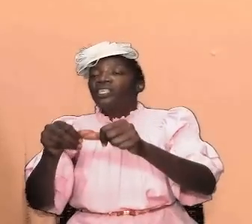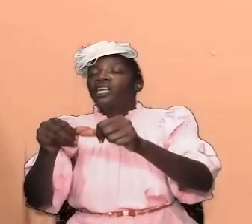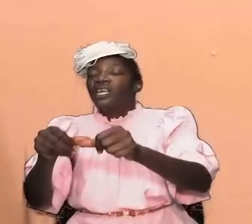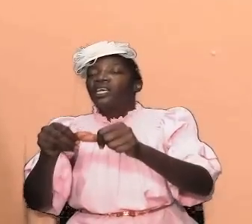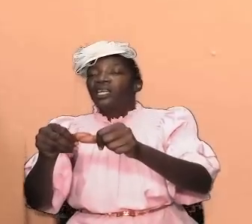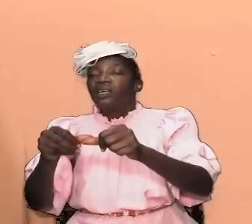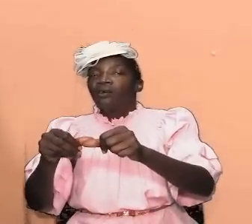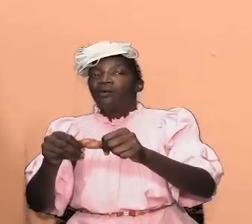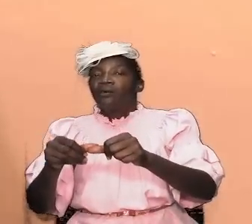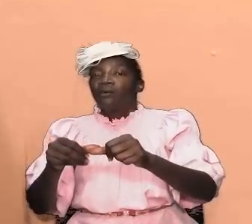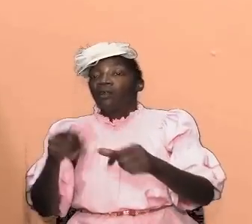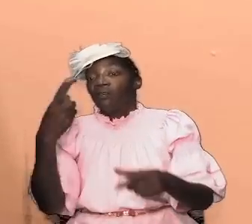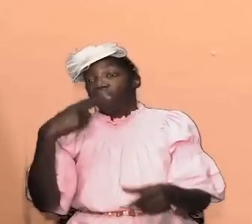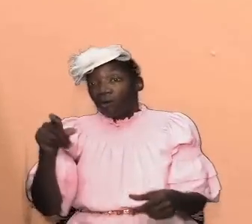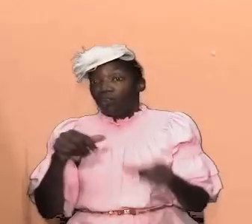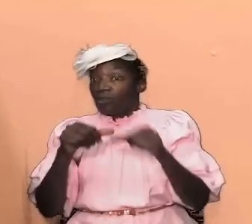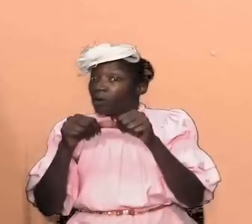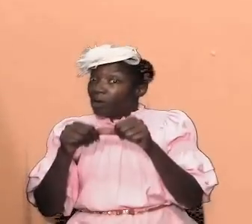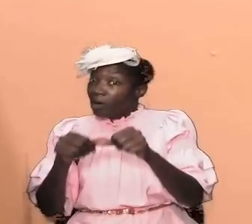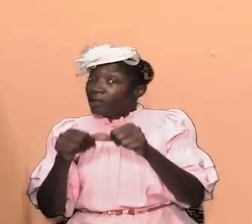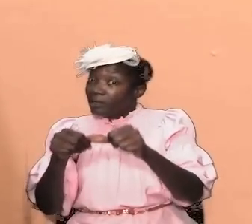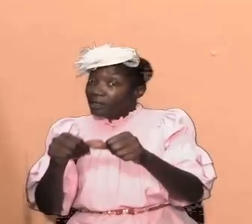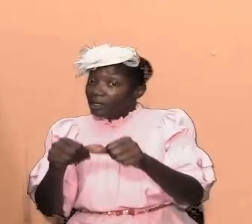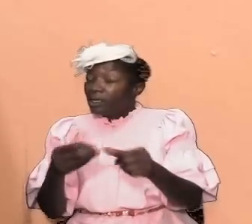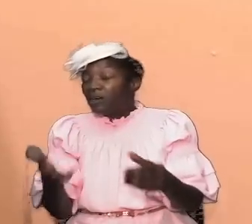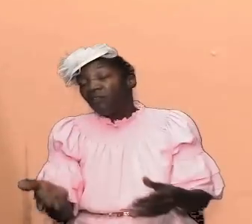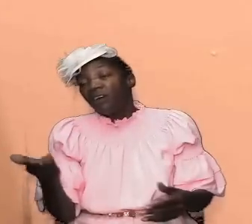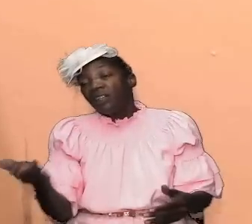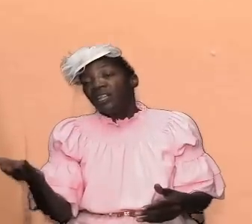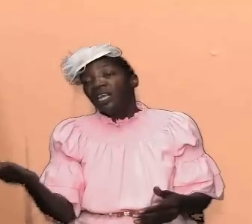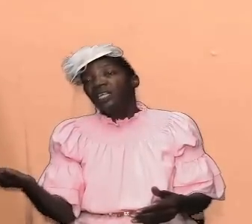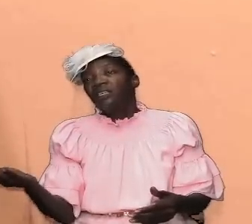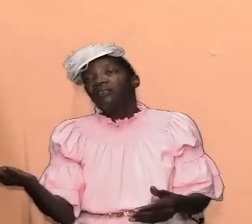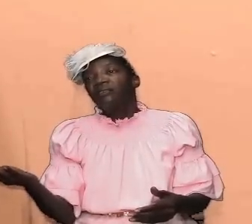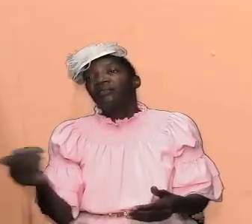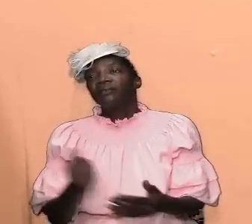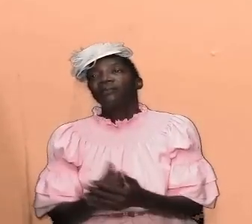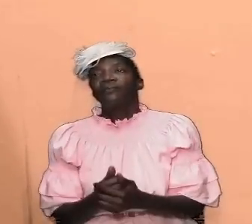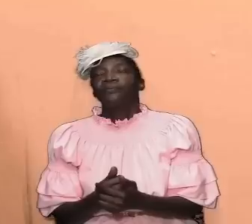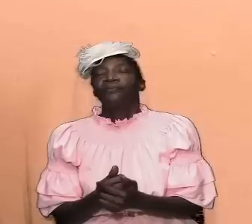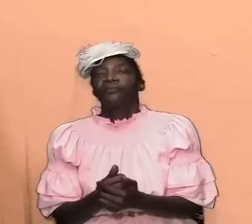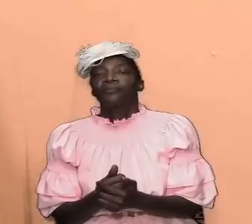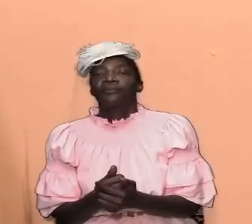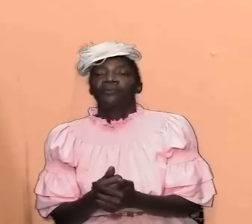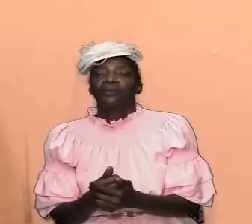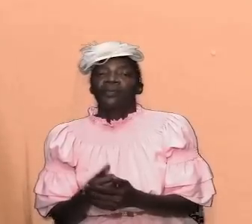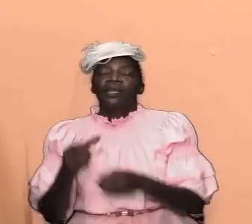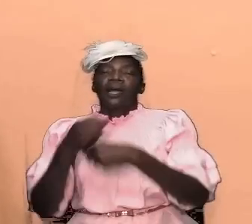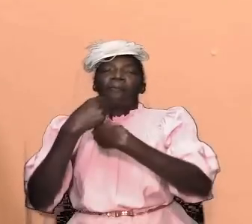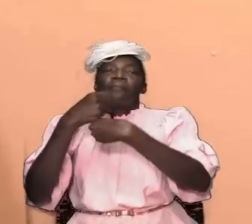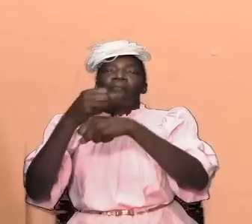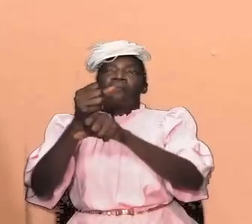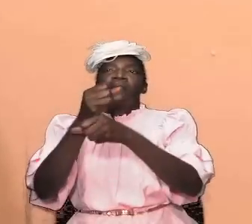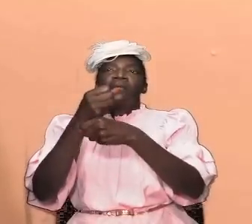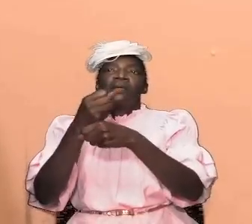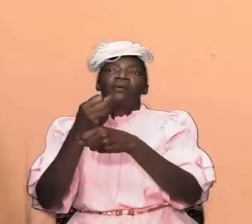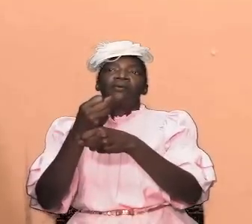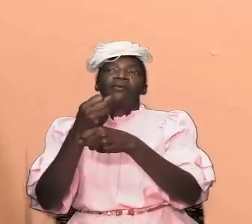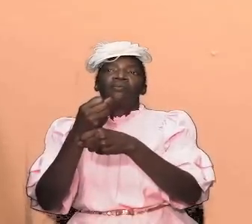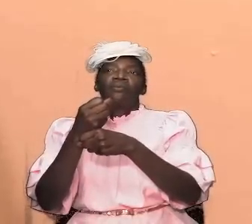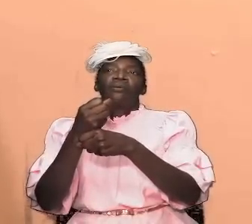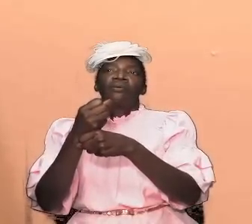for us to contend for things that make up this